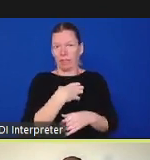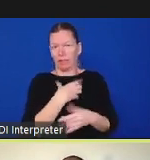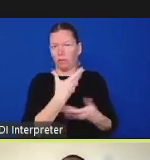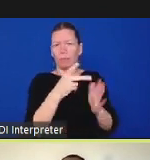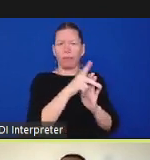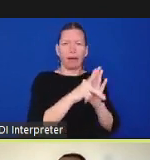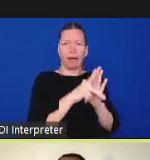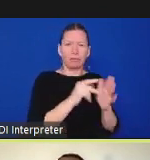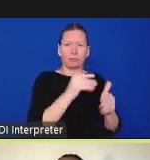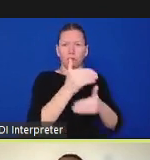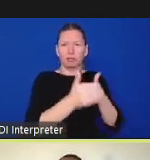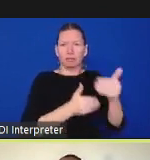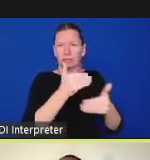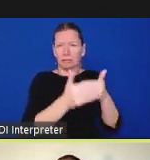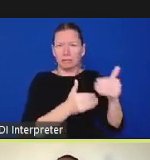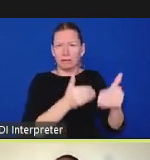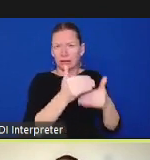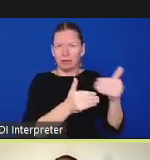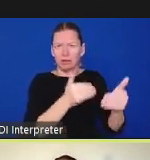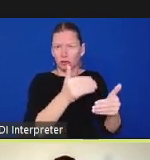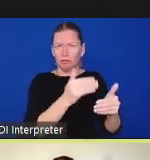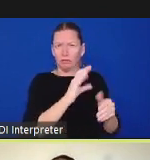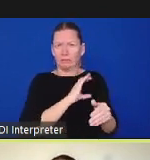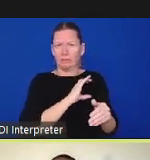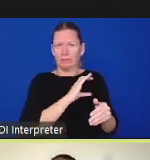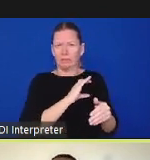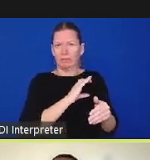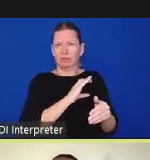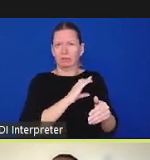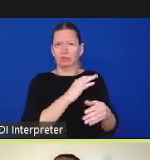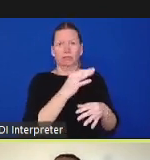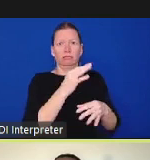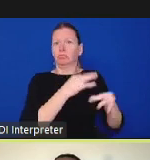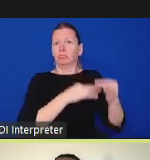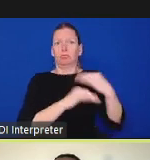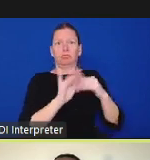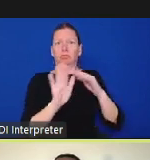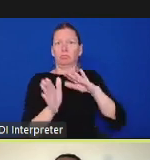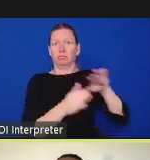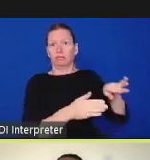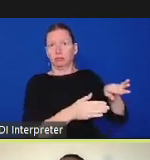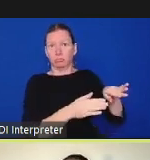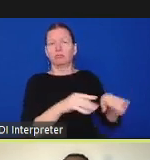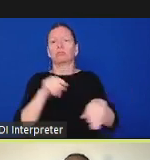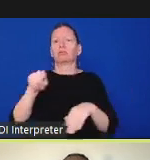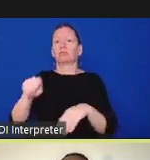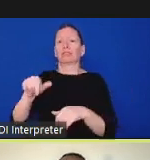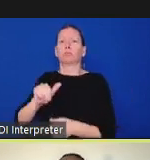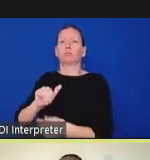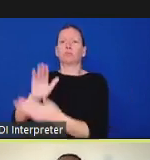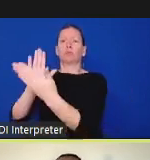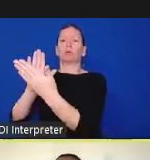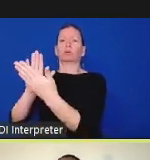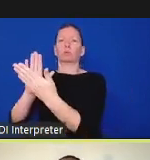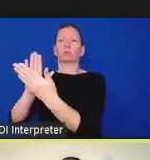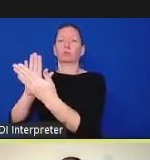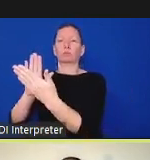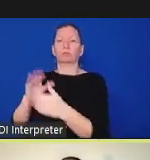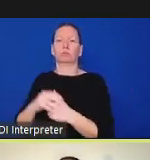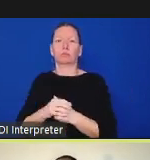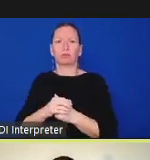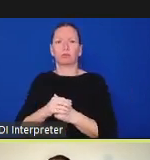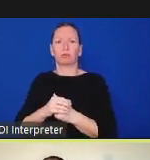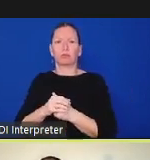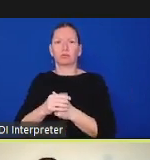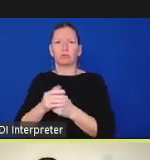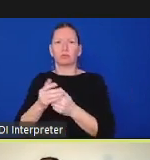at bigger patterns and it often has more robust reporting practices because you're doing these broader reports than